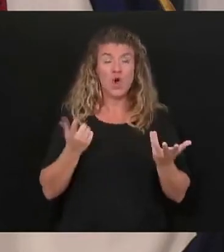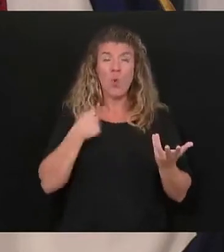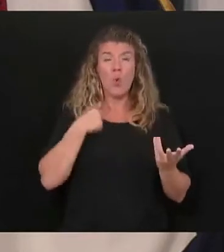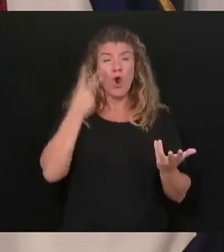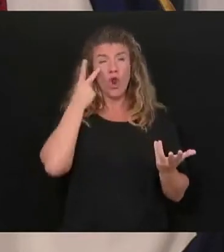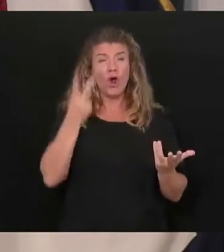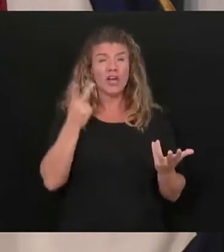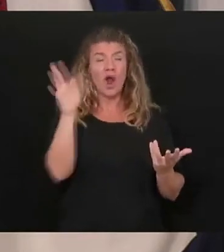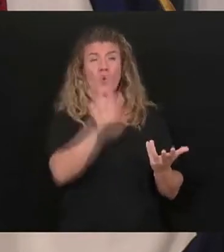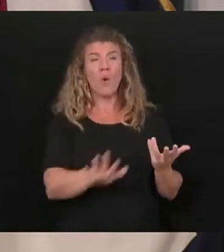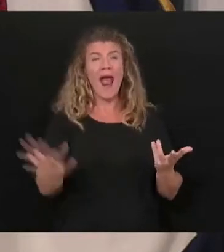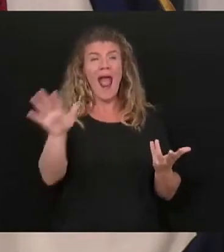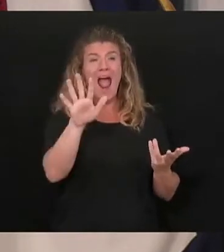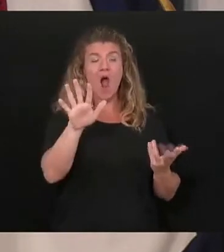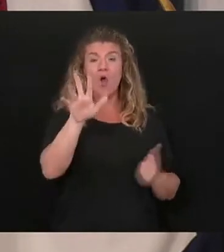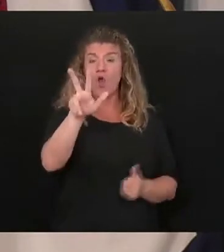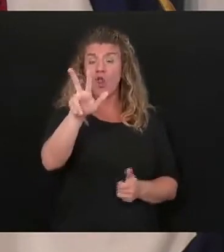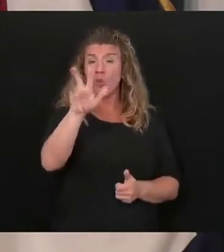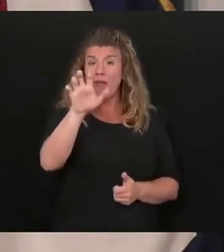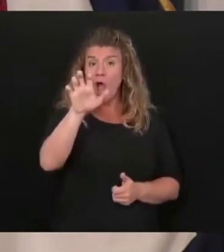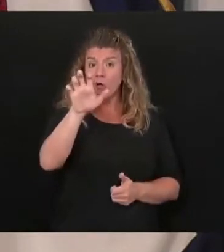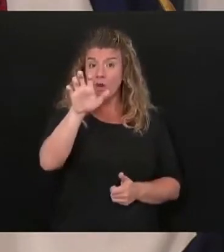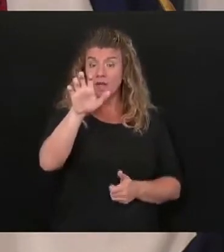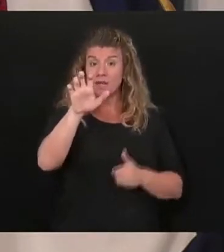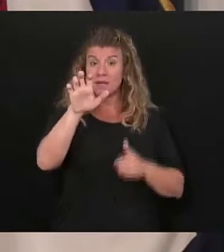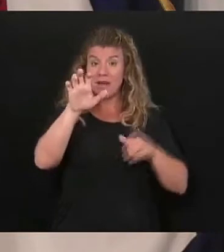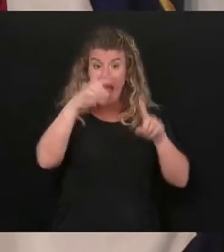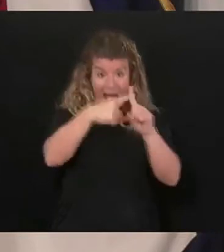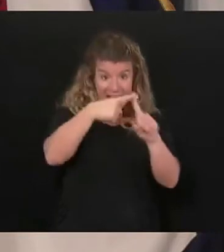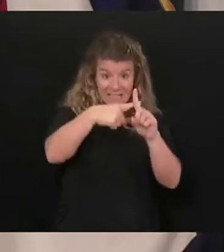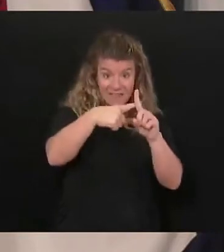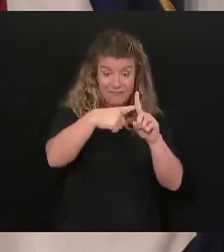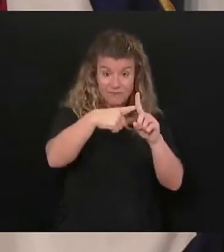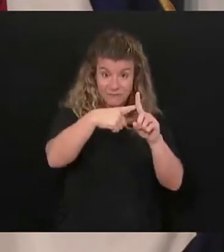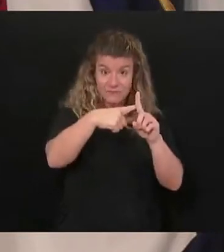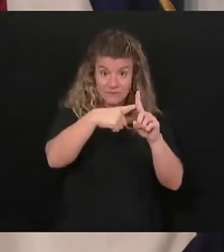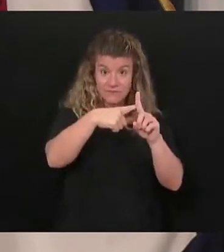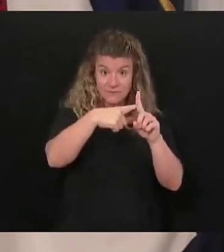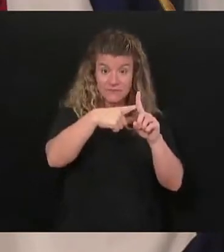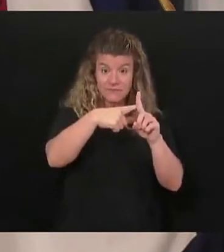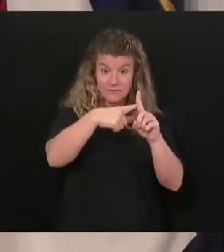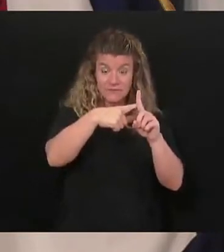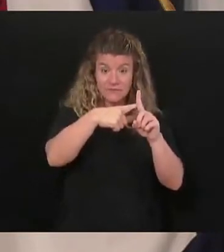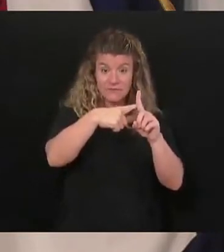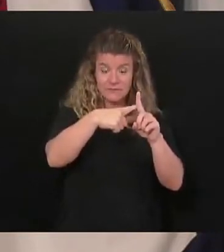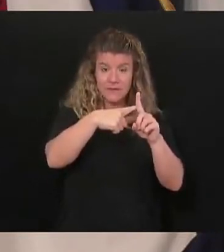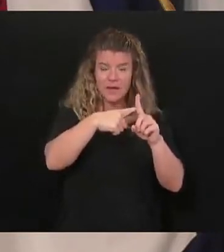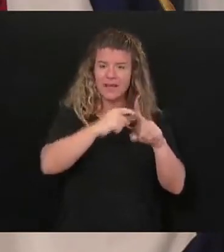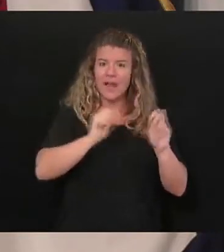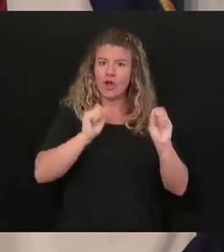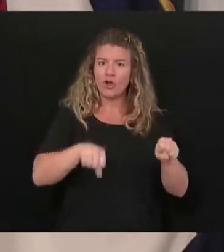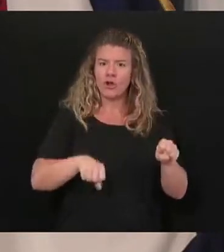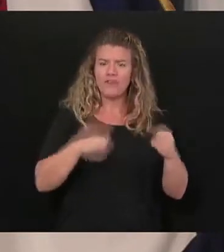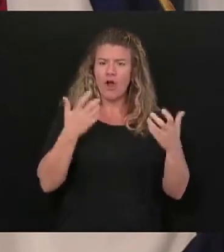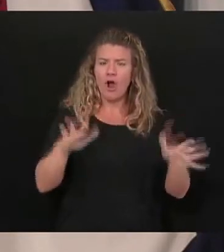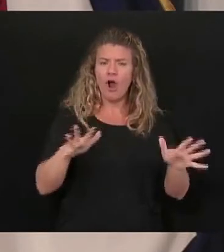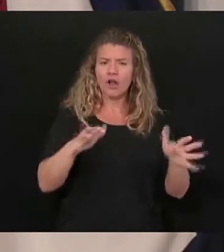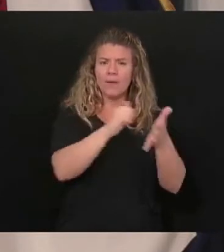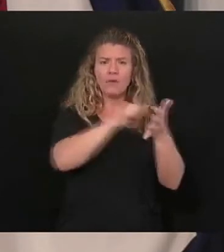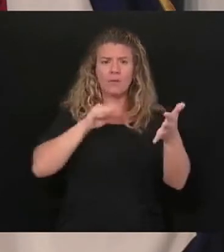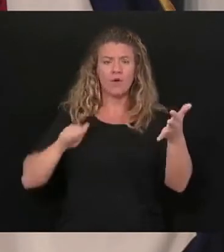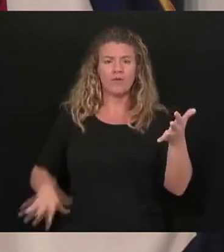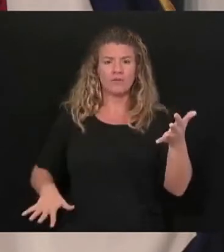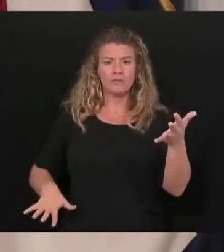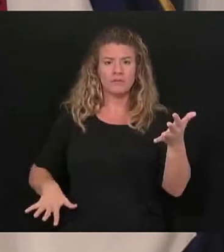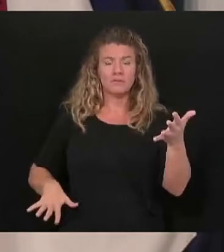active cases that could be pulled off this list. Probably it won't